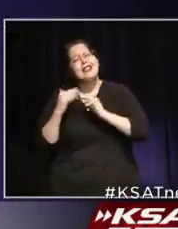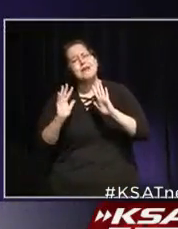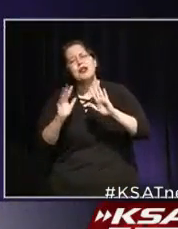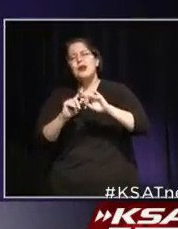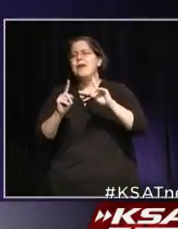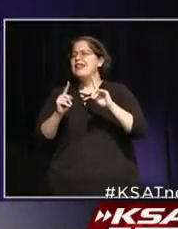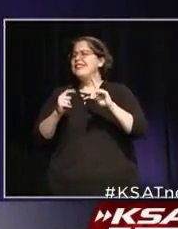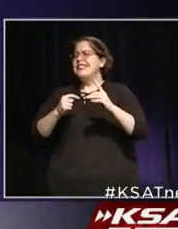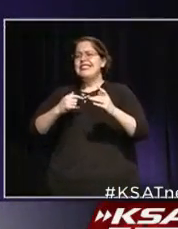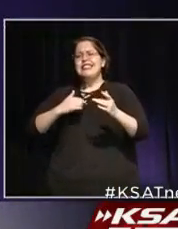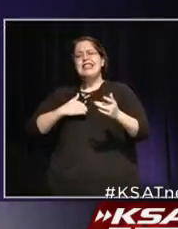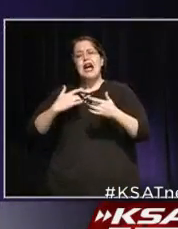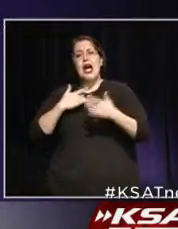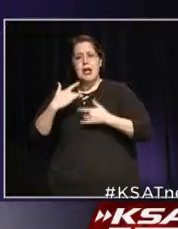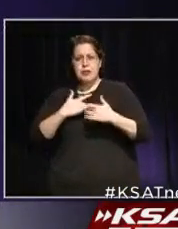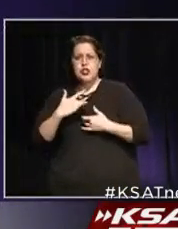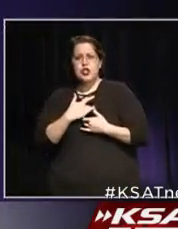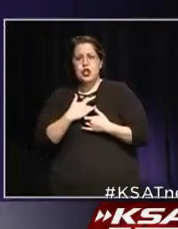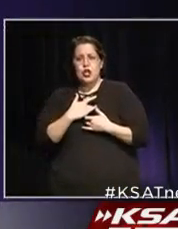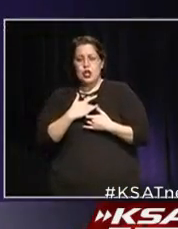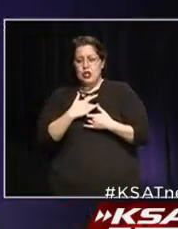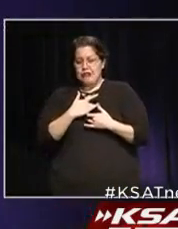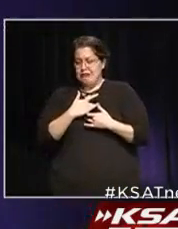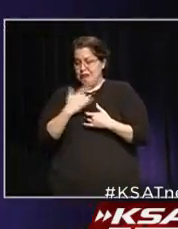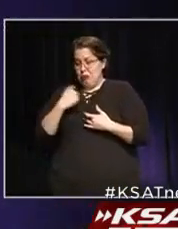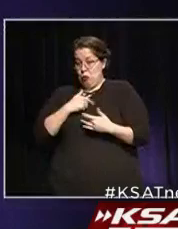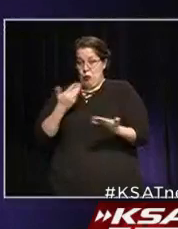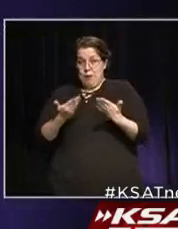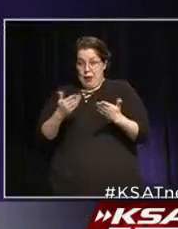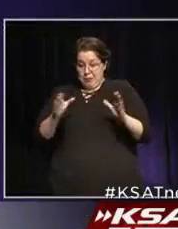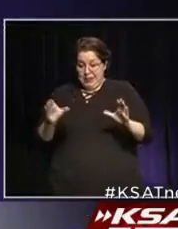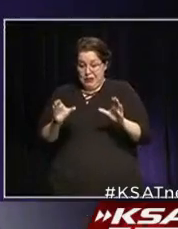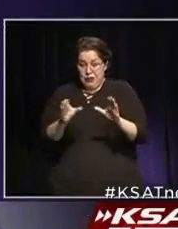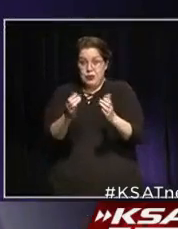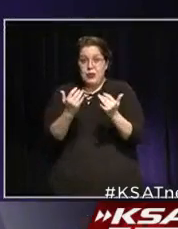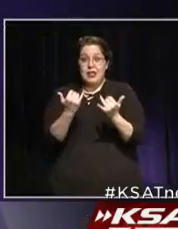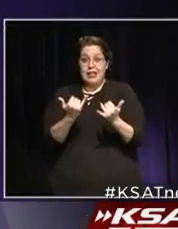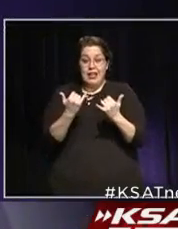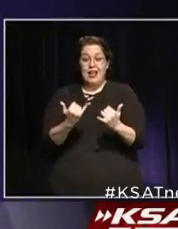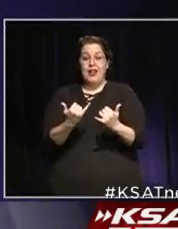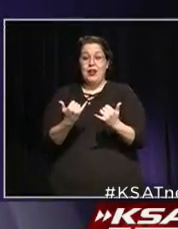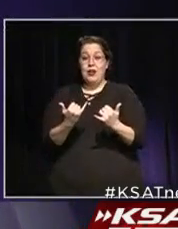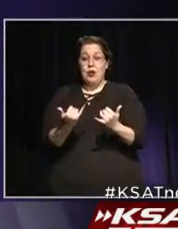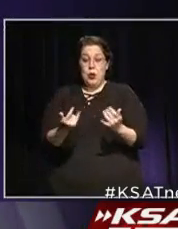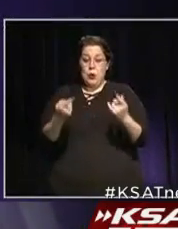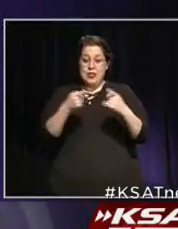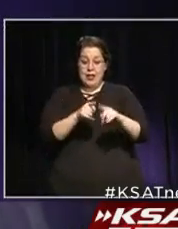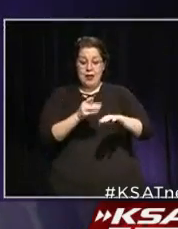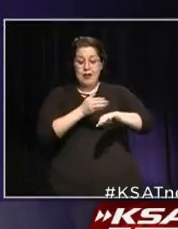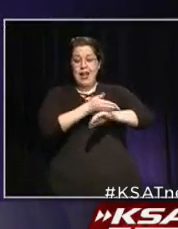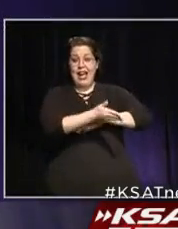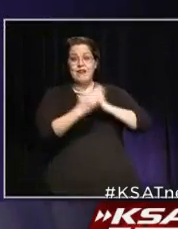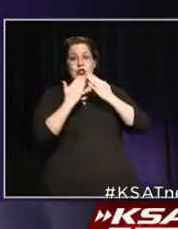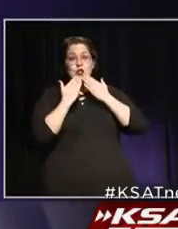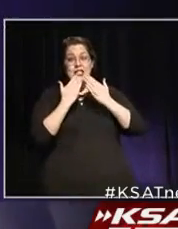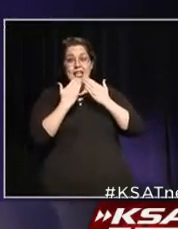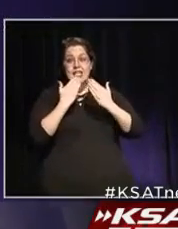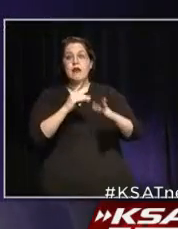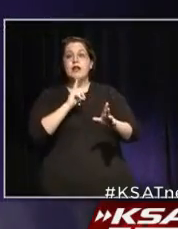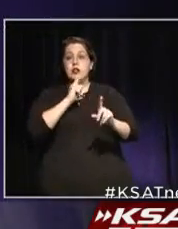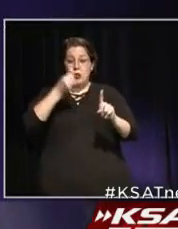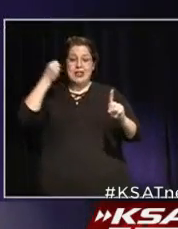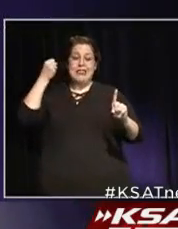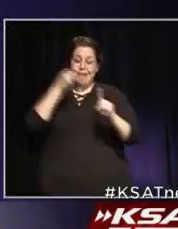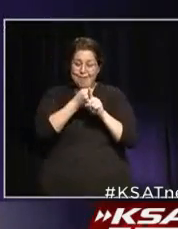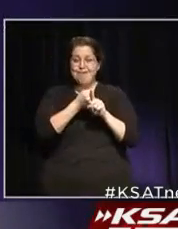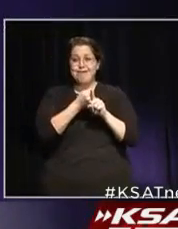afraid even what we may be doing now, that what's happened post-Thanksgiving is really coming home to haunt